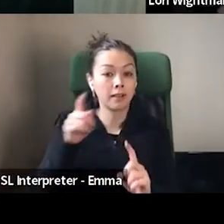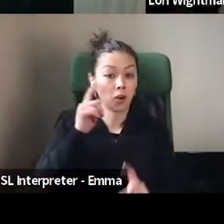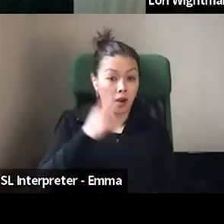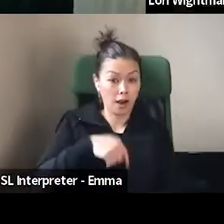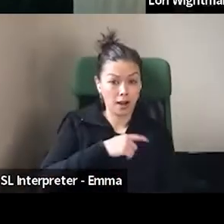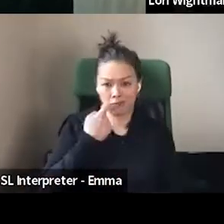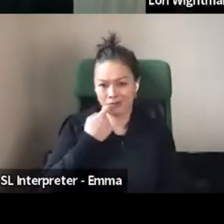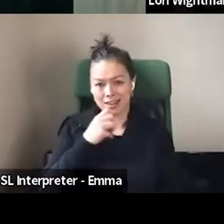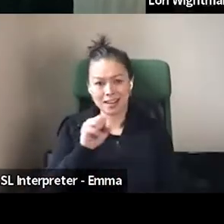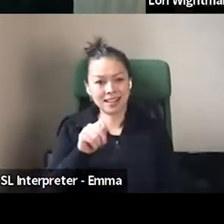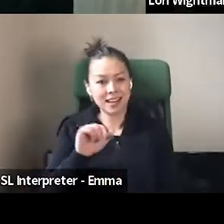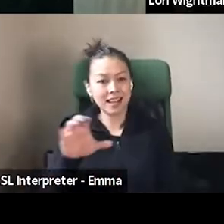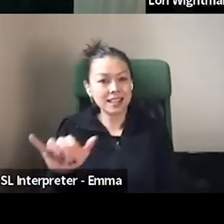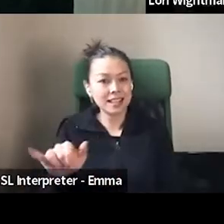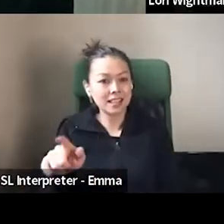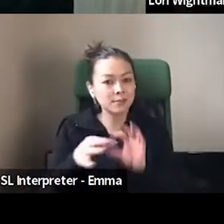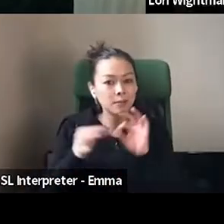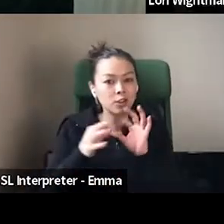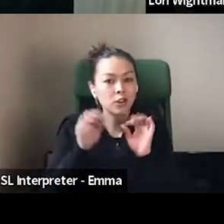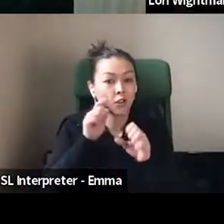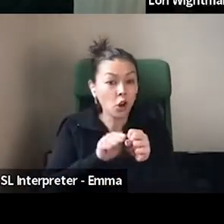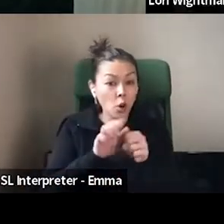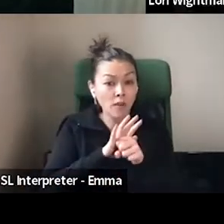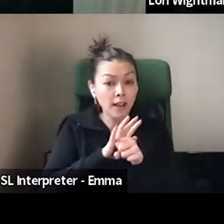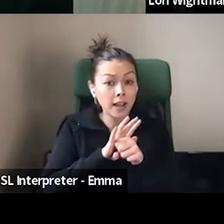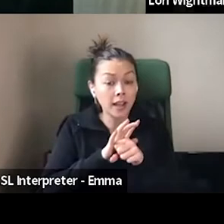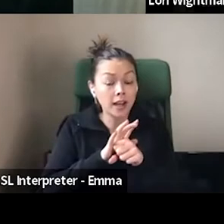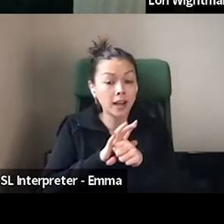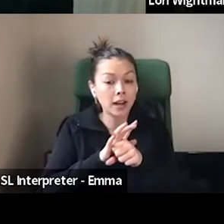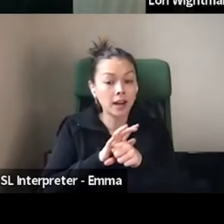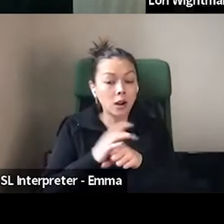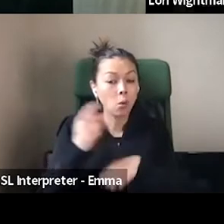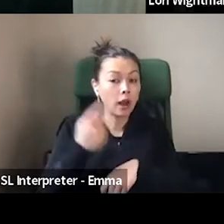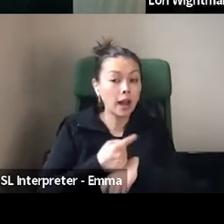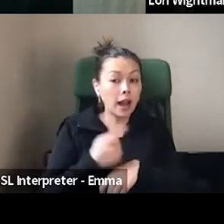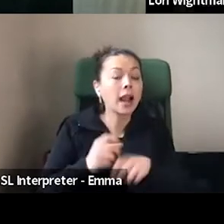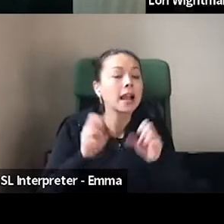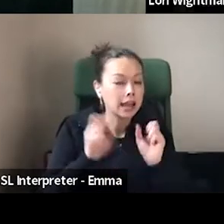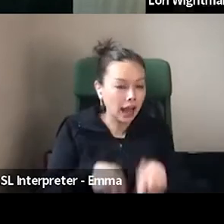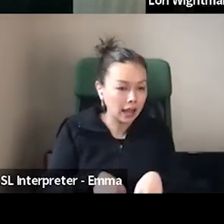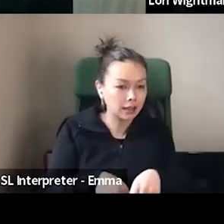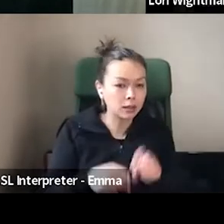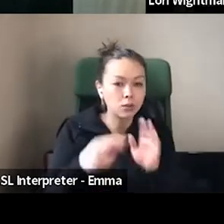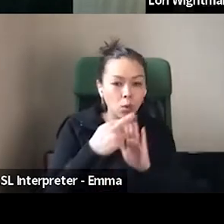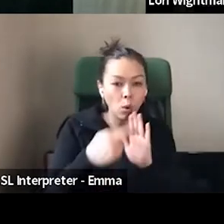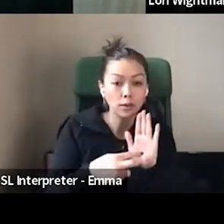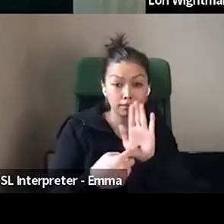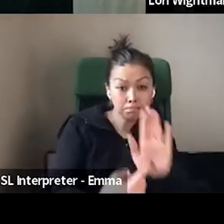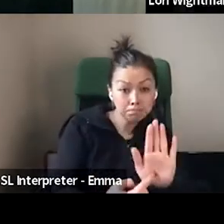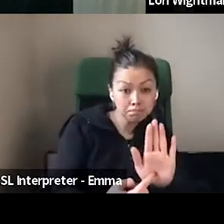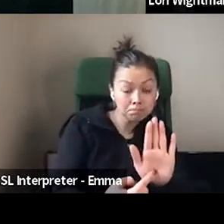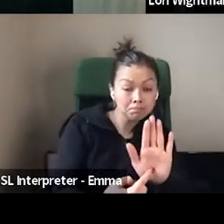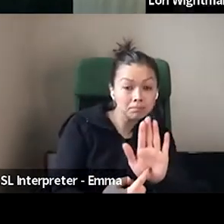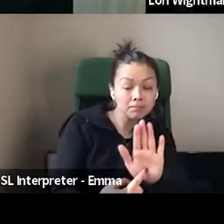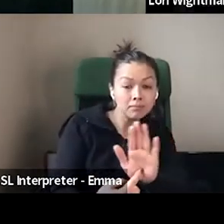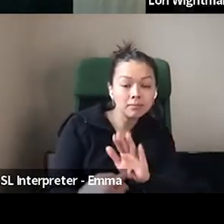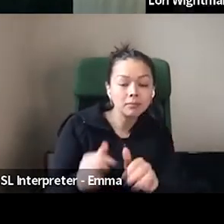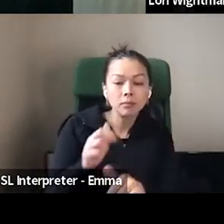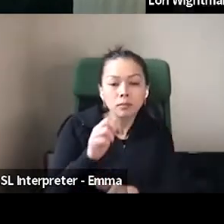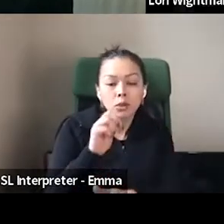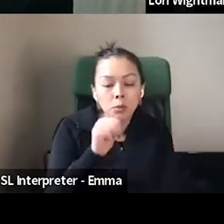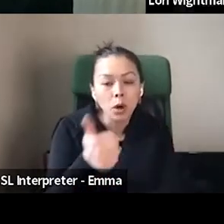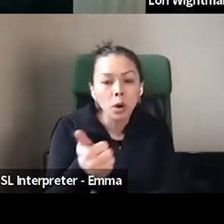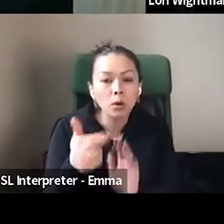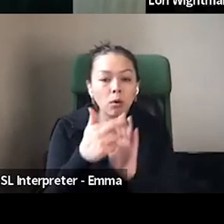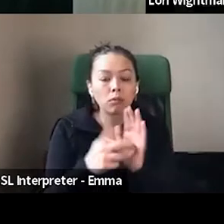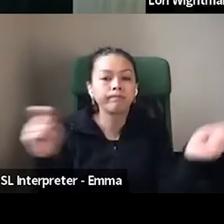And we've just learned to be way more flexible. Okay. We can't do that. Well, how will we do this? We couldn't have, you